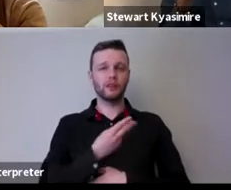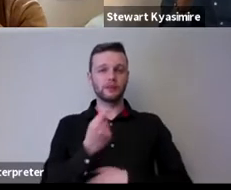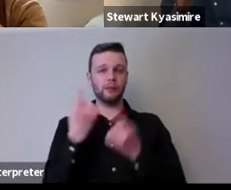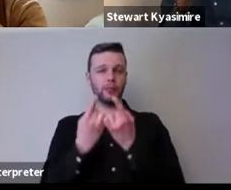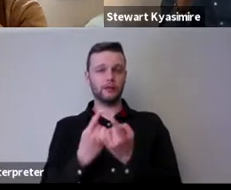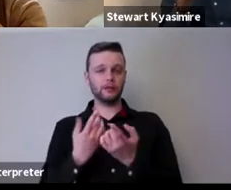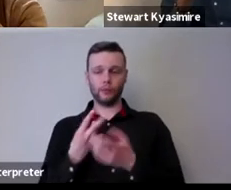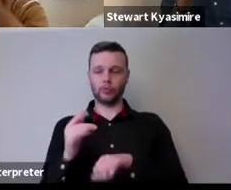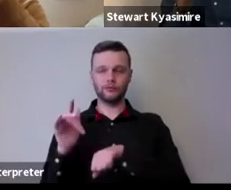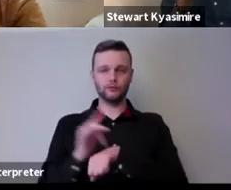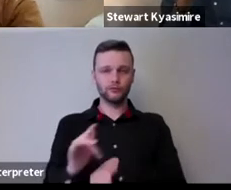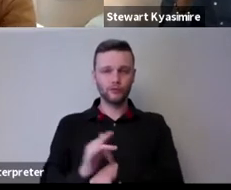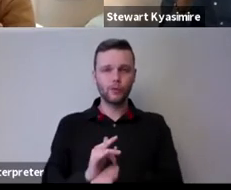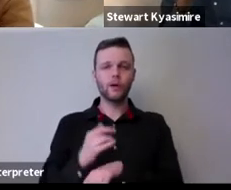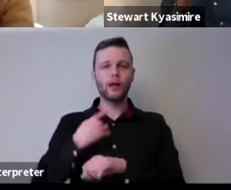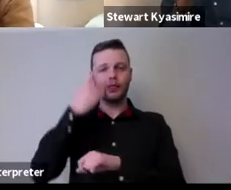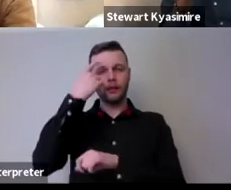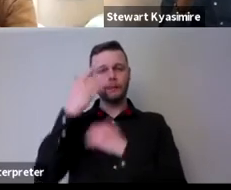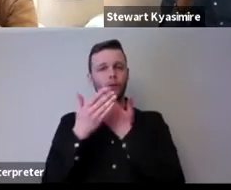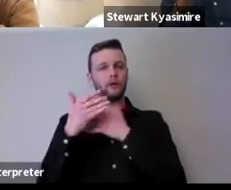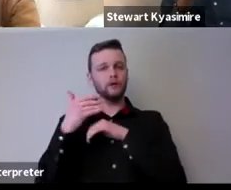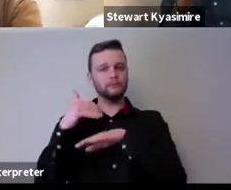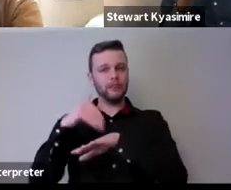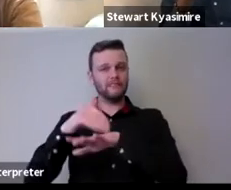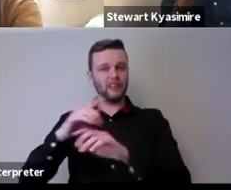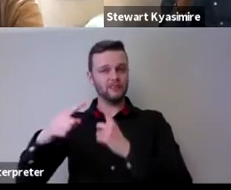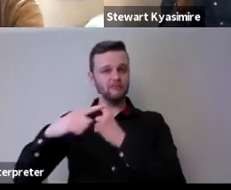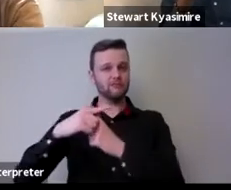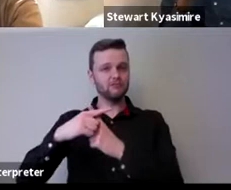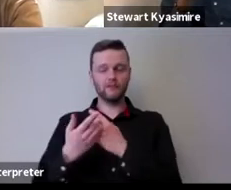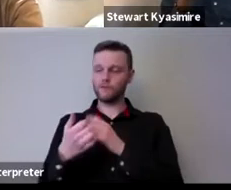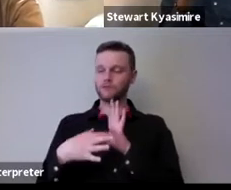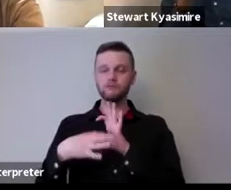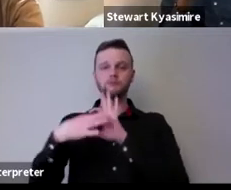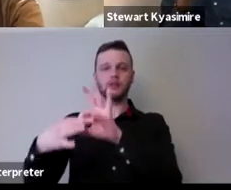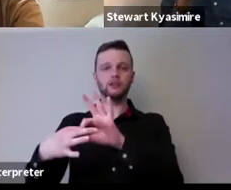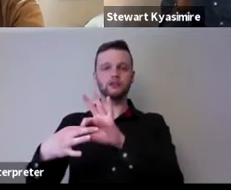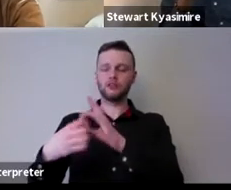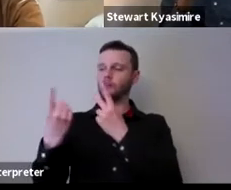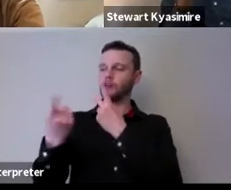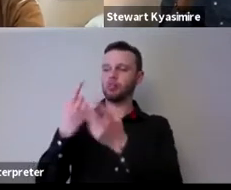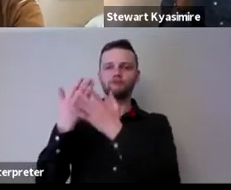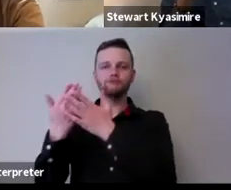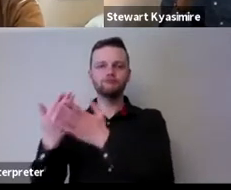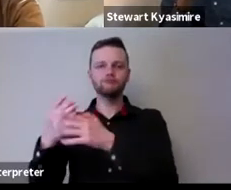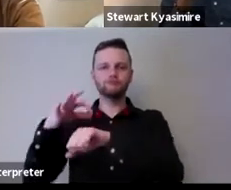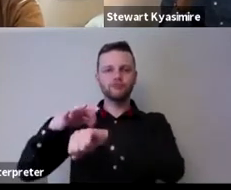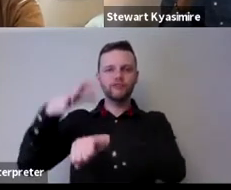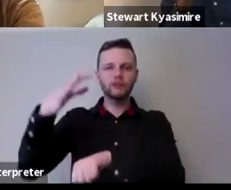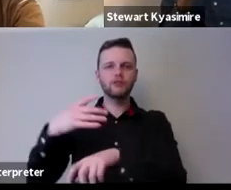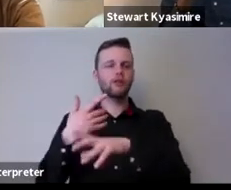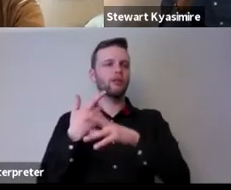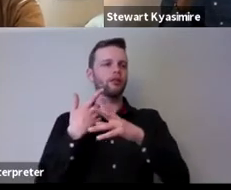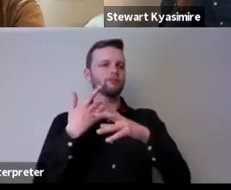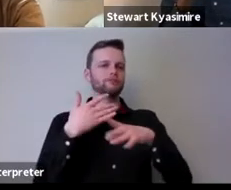ultimately have probably been more effective uh in terms of engaging alumni and engaging kind of industry engaging employers than they